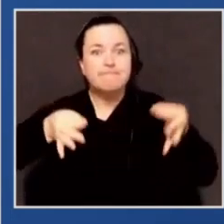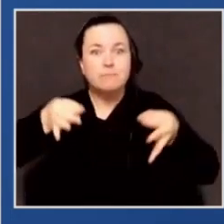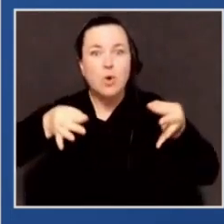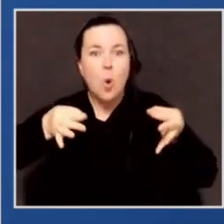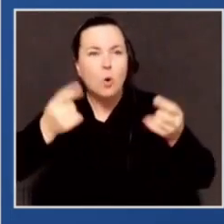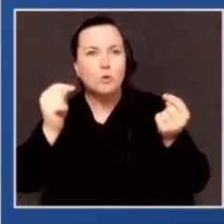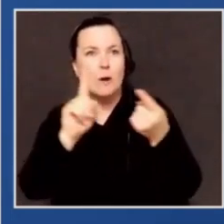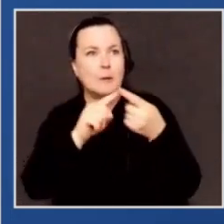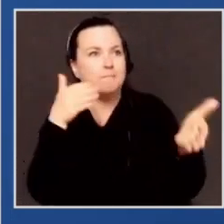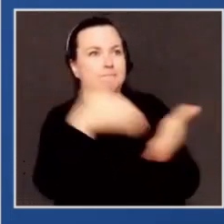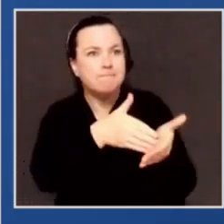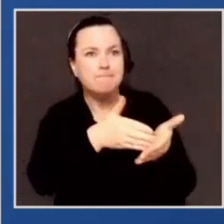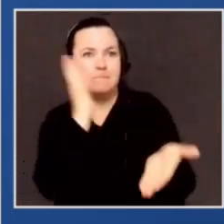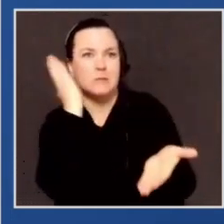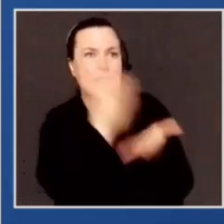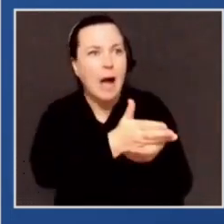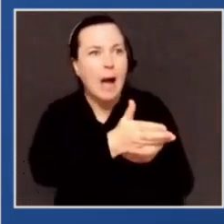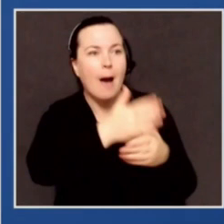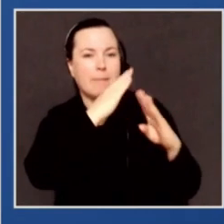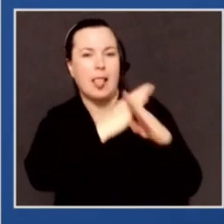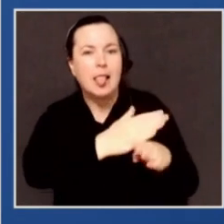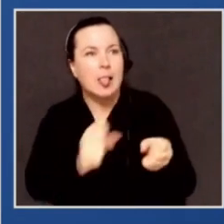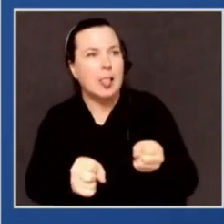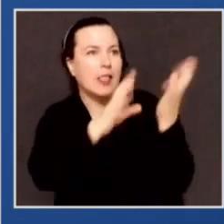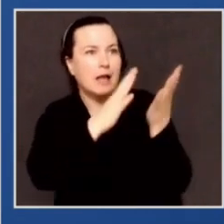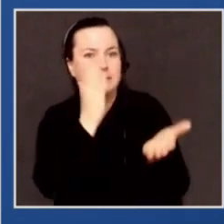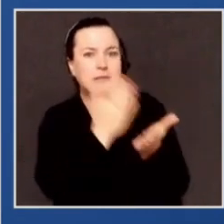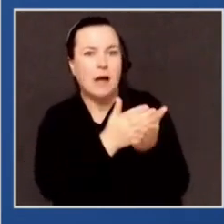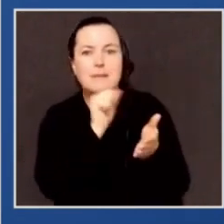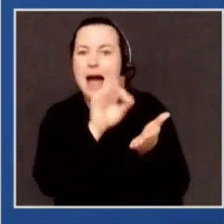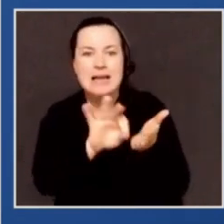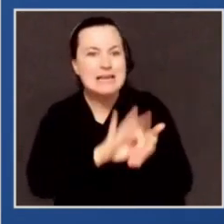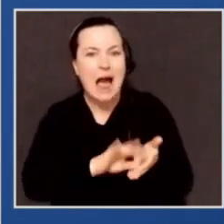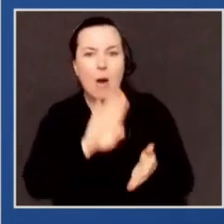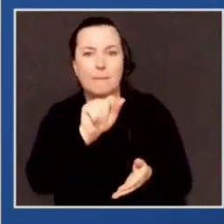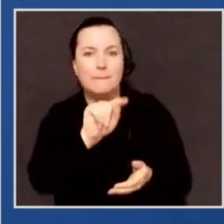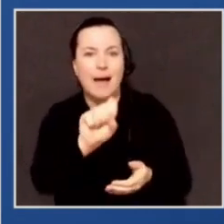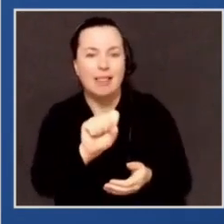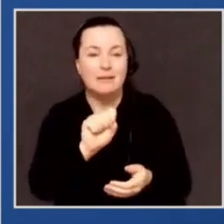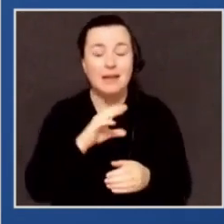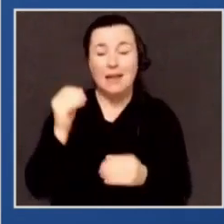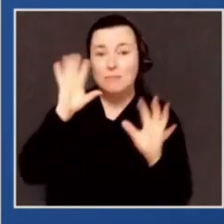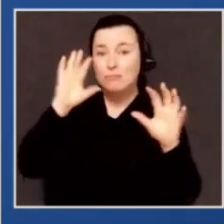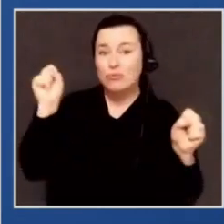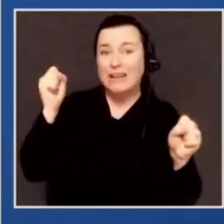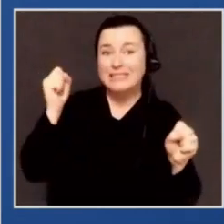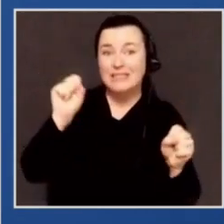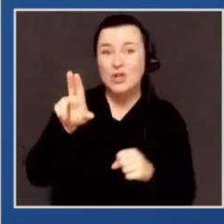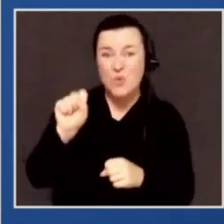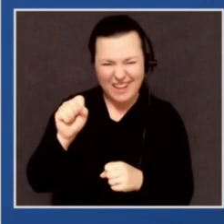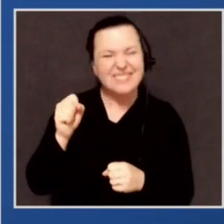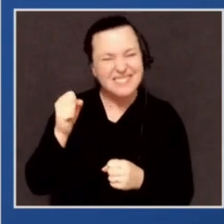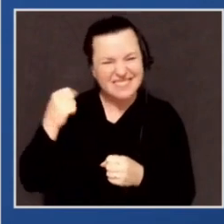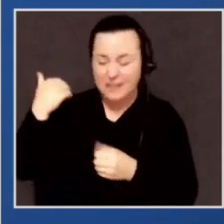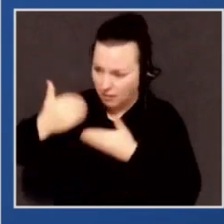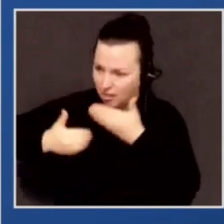count, to disqualify ballots and undermine the process. And the president's statement last night was the last in that